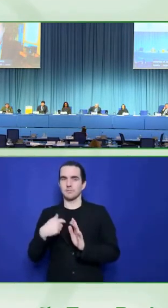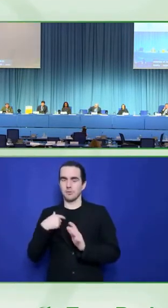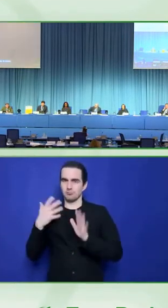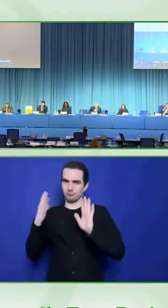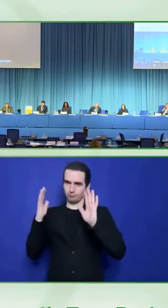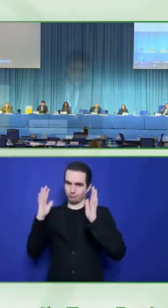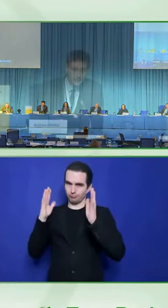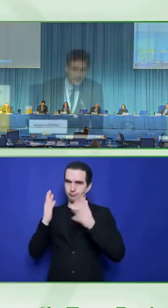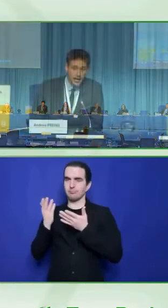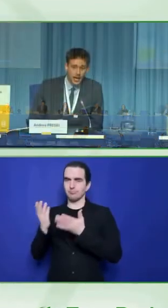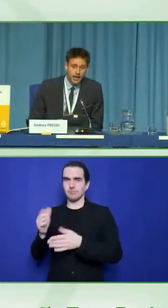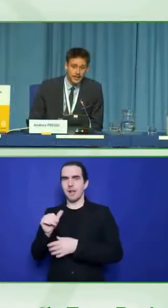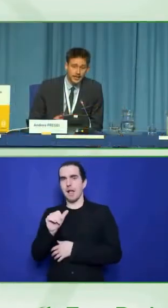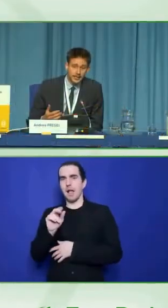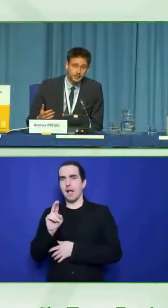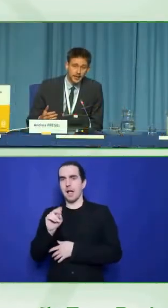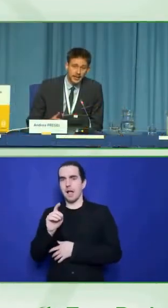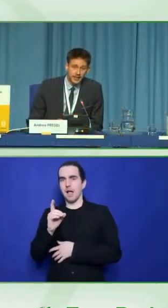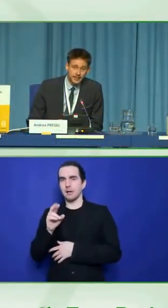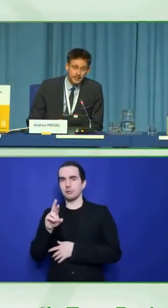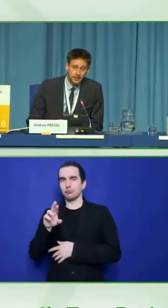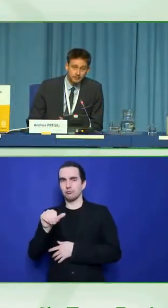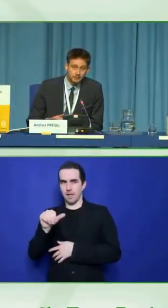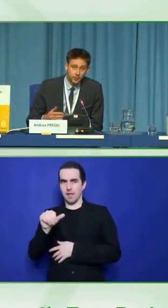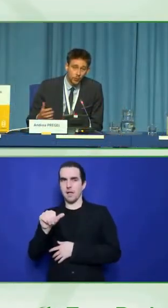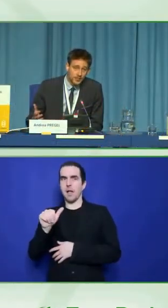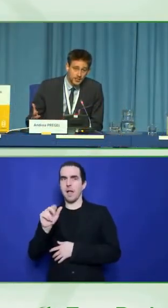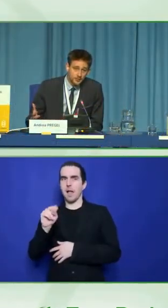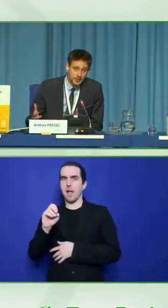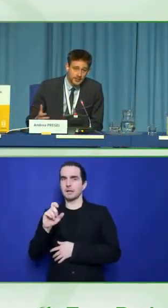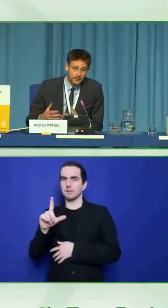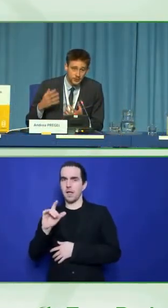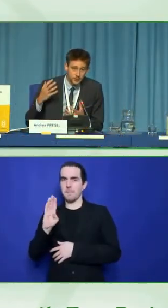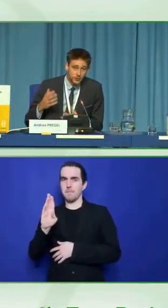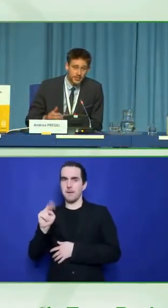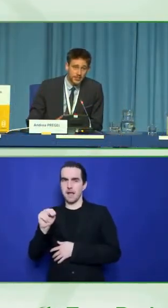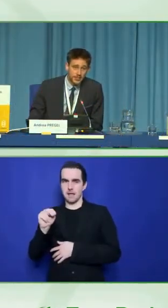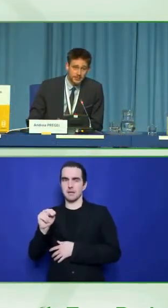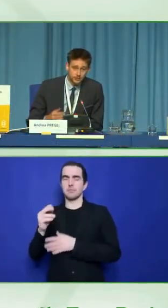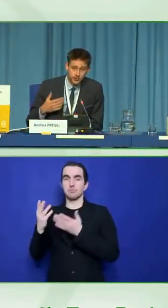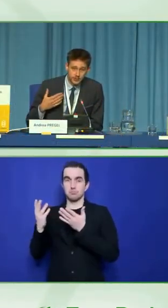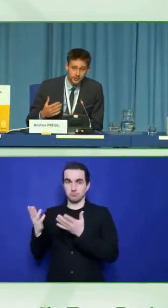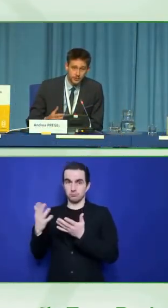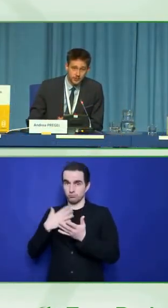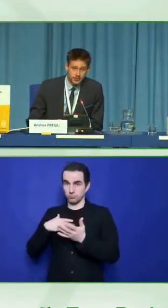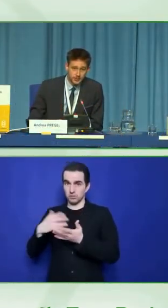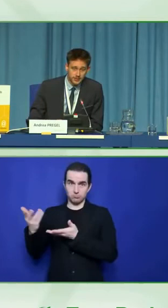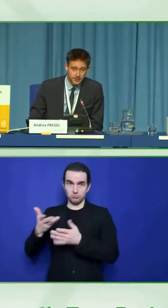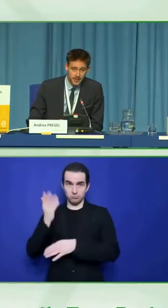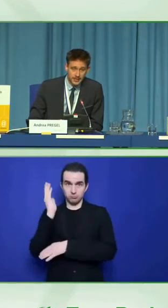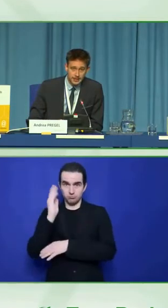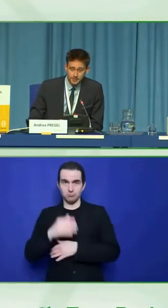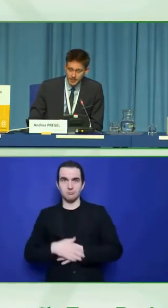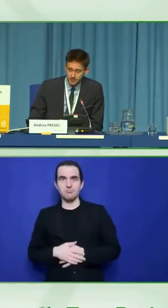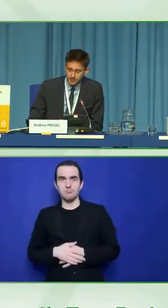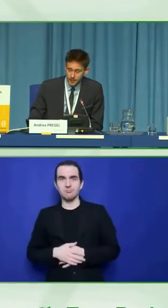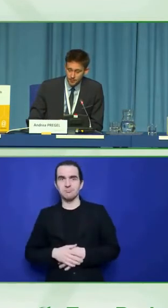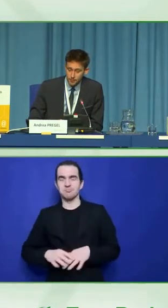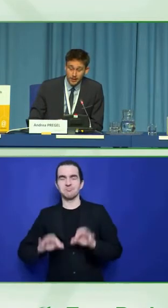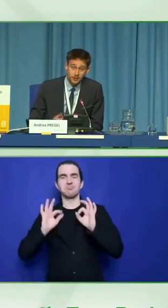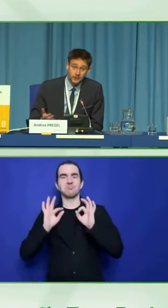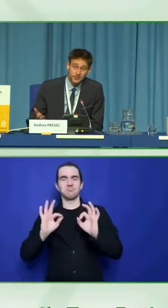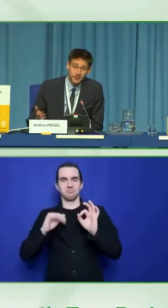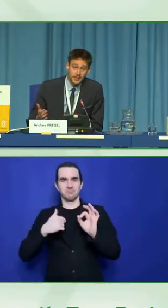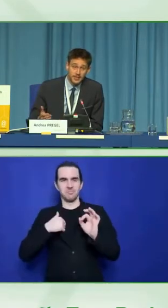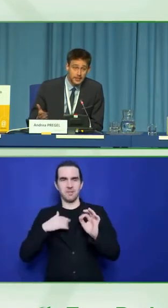inclusive health at Sight Savers. I am a white young man with short hair, wearing a suit and a tie. And